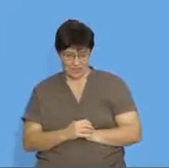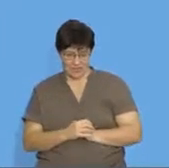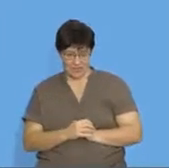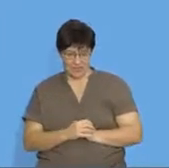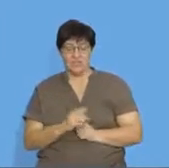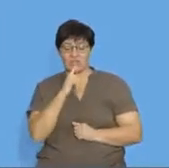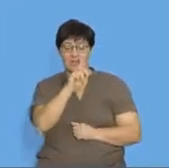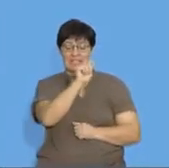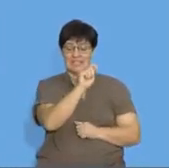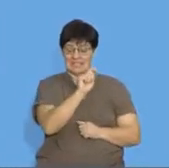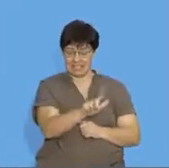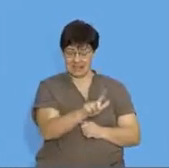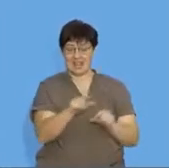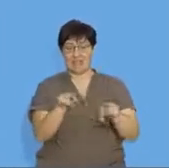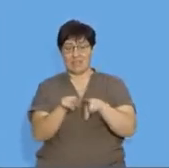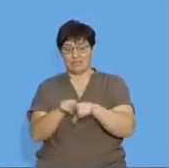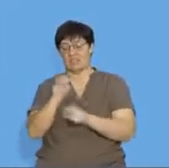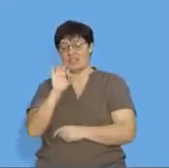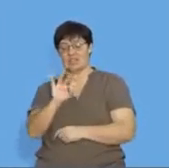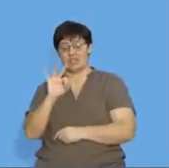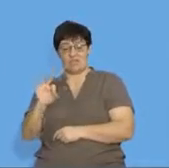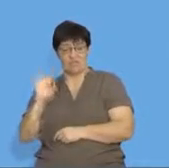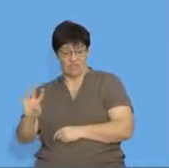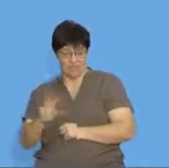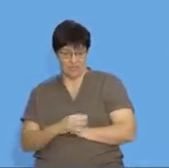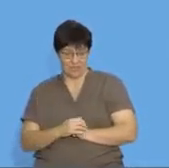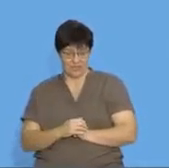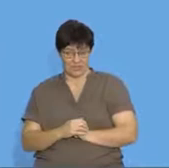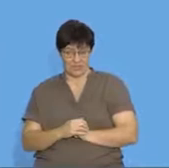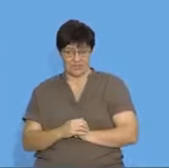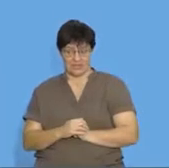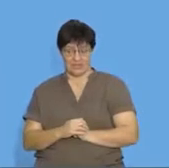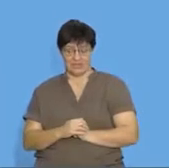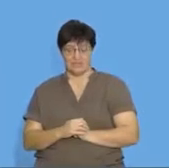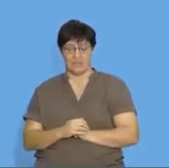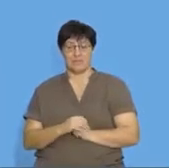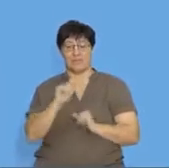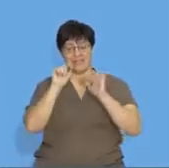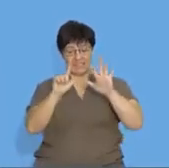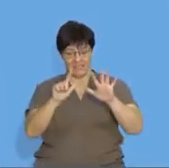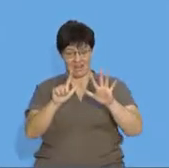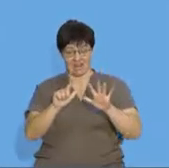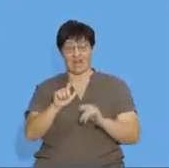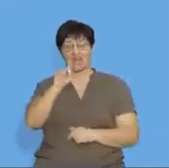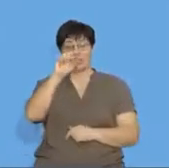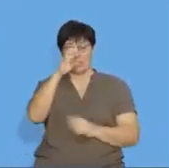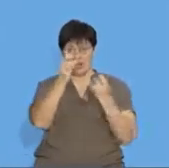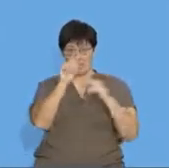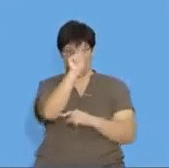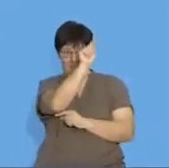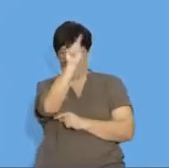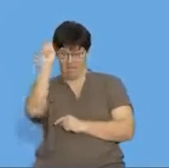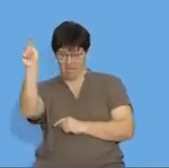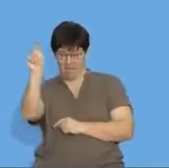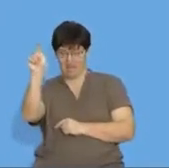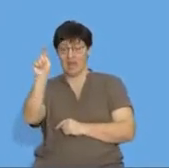alone, that T7 is equal to 334, the 7 is the term number, and the